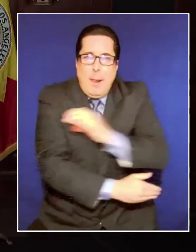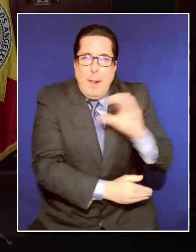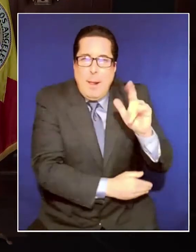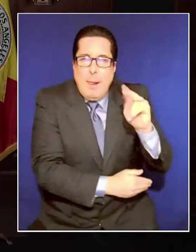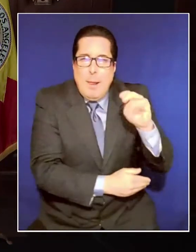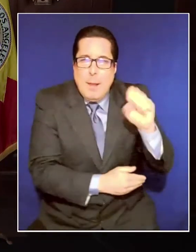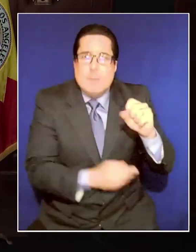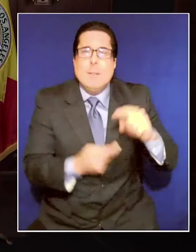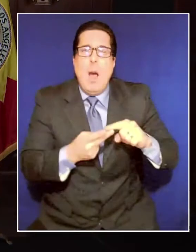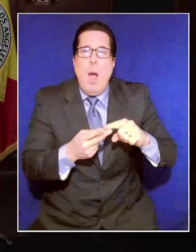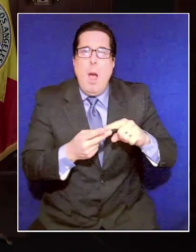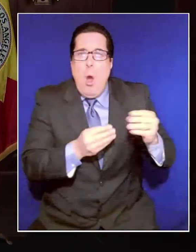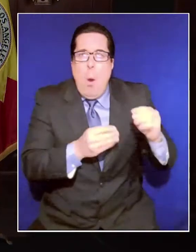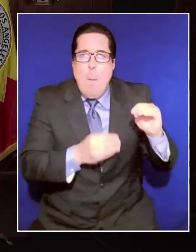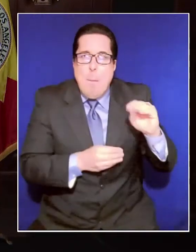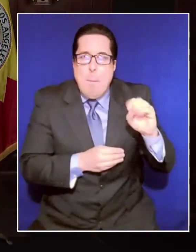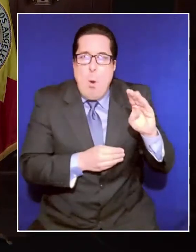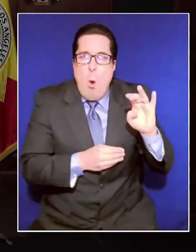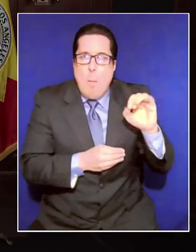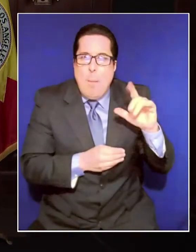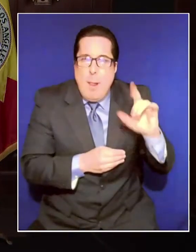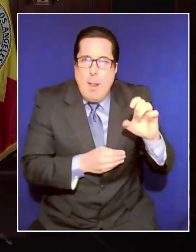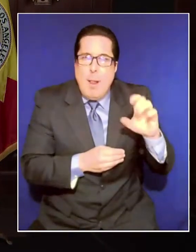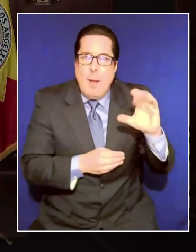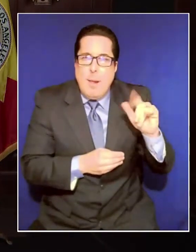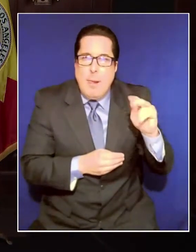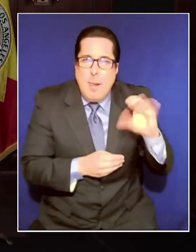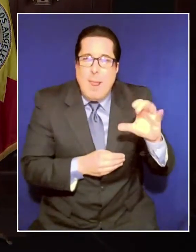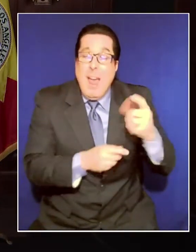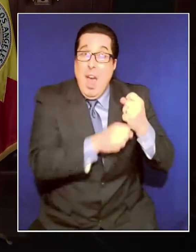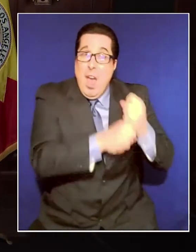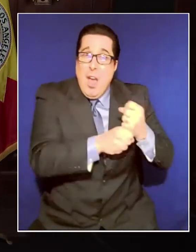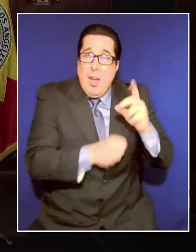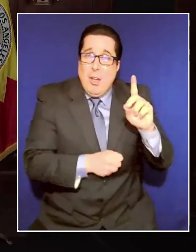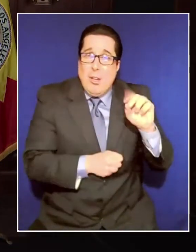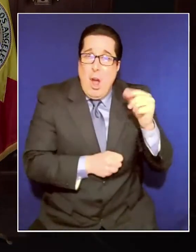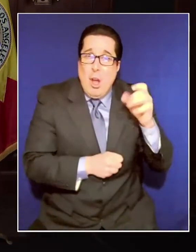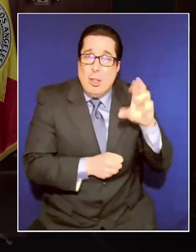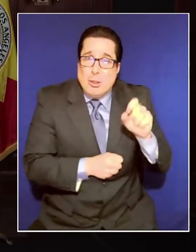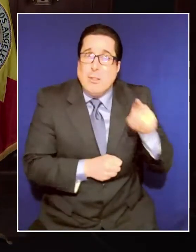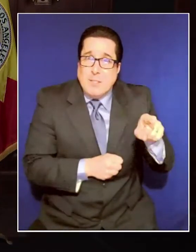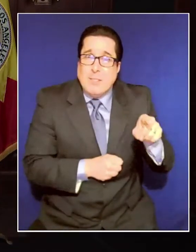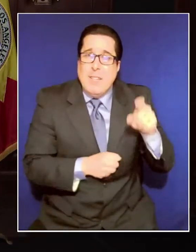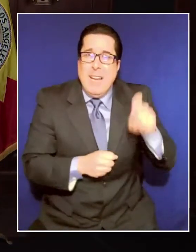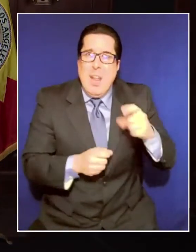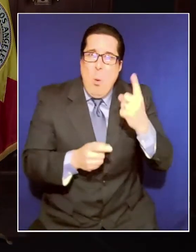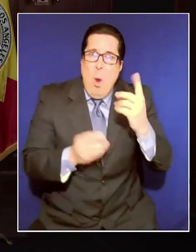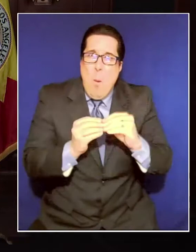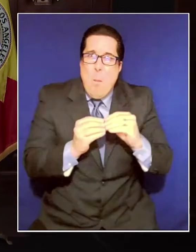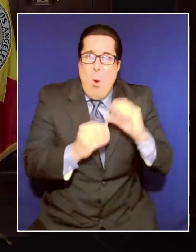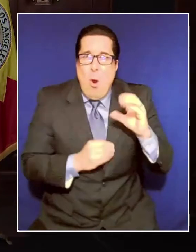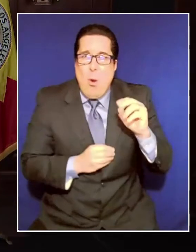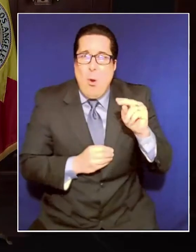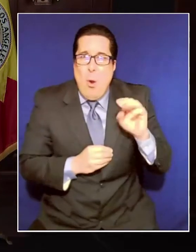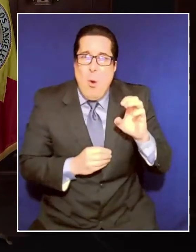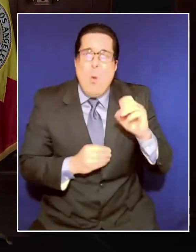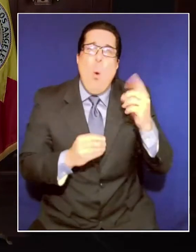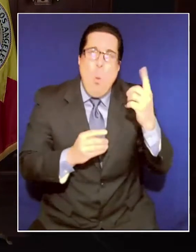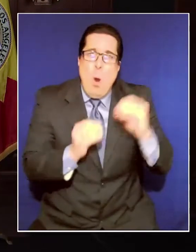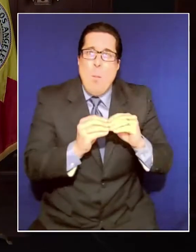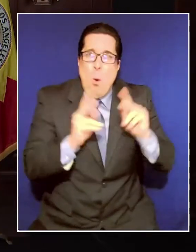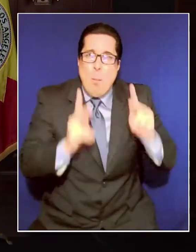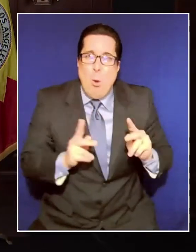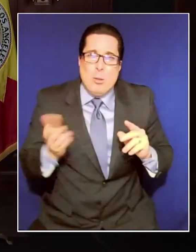like Dodger Stadium that already have the capacity in place without having to get one more cone or one more person there. The